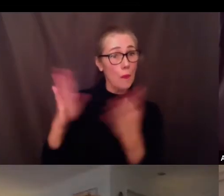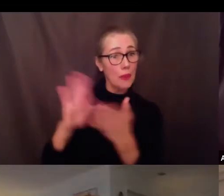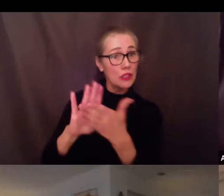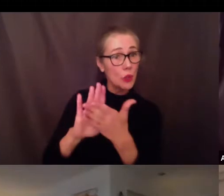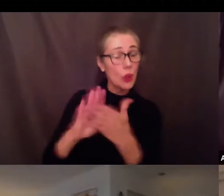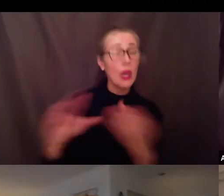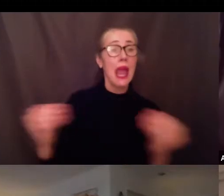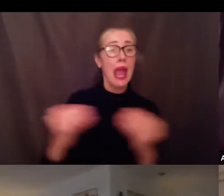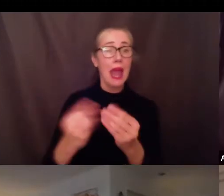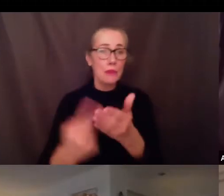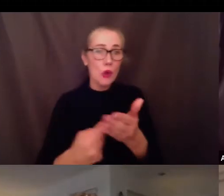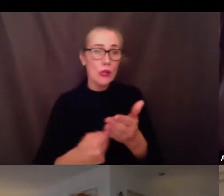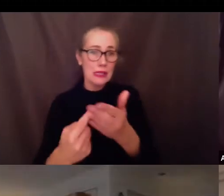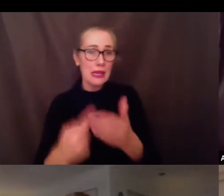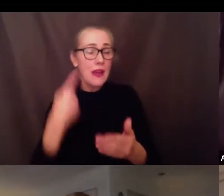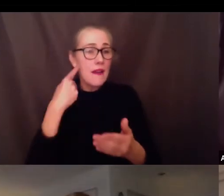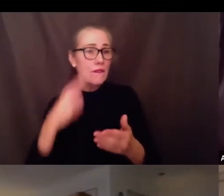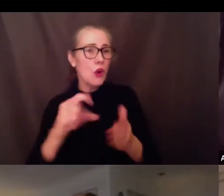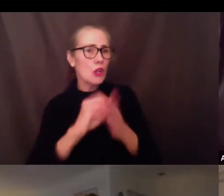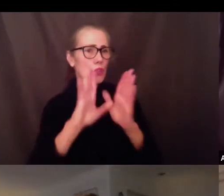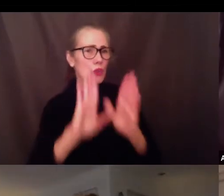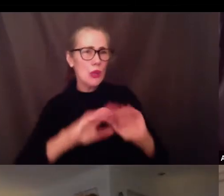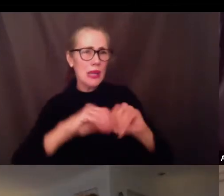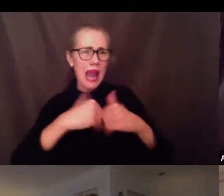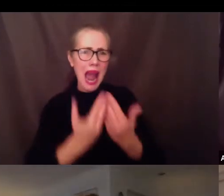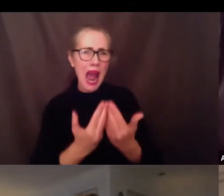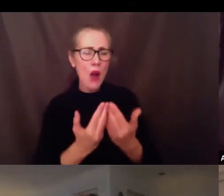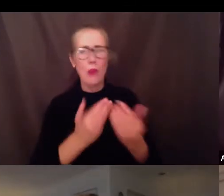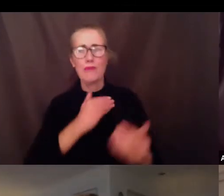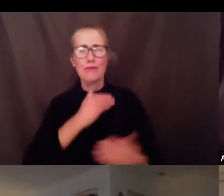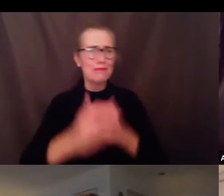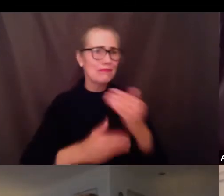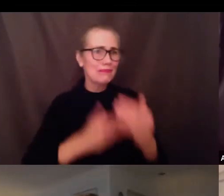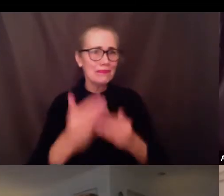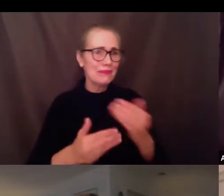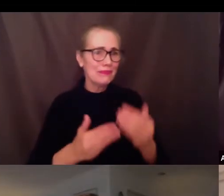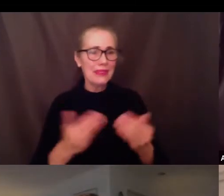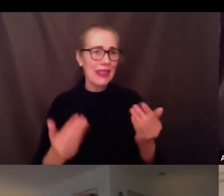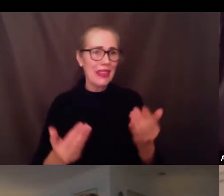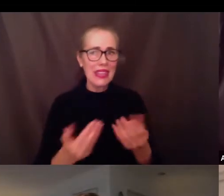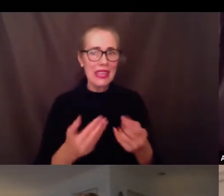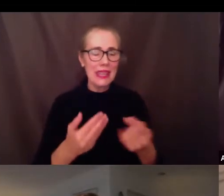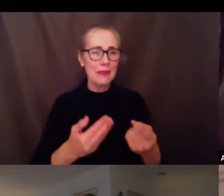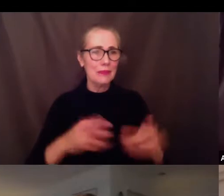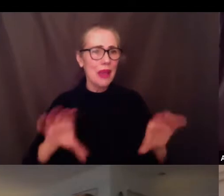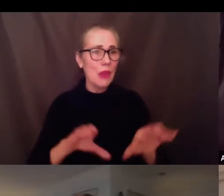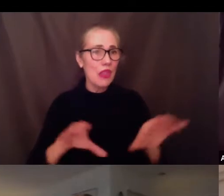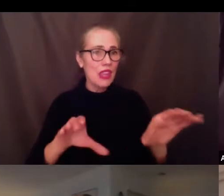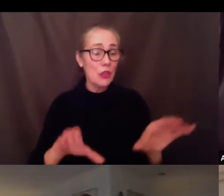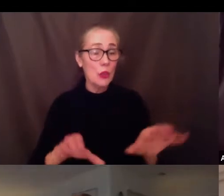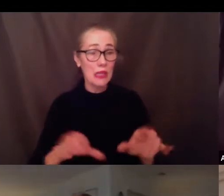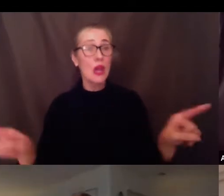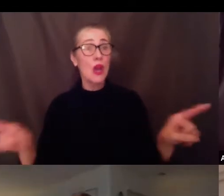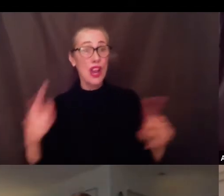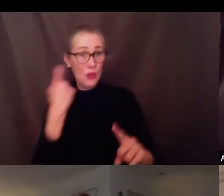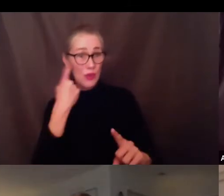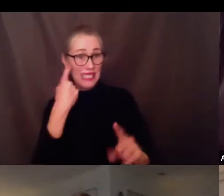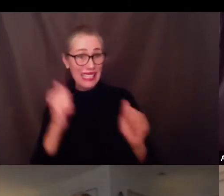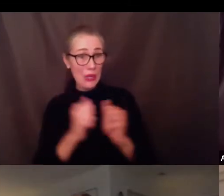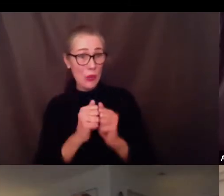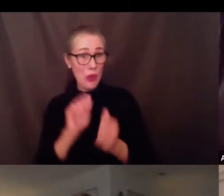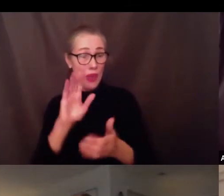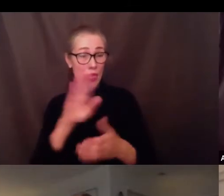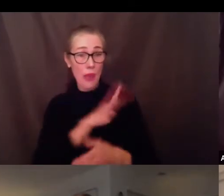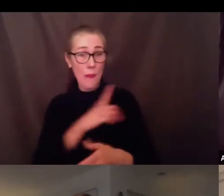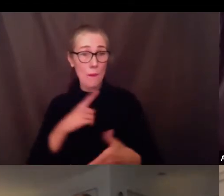the issues of student outcomes and specifically our grading policy. As it has been with the recent board meetings it is to